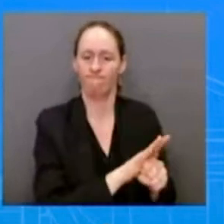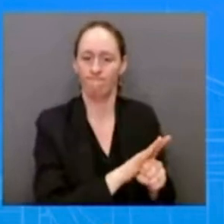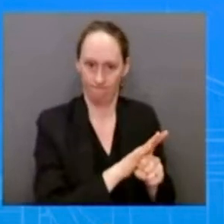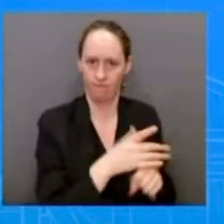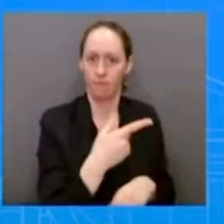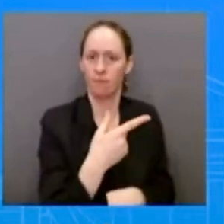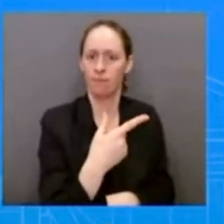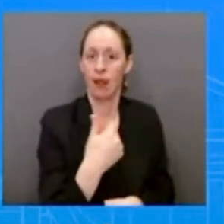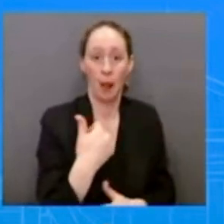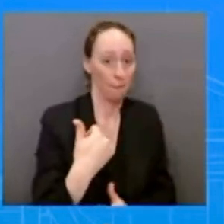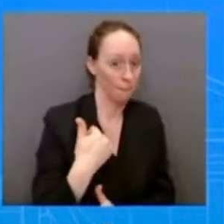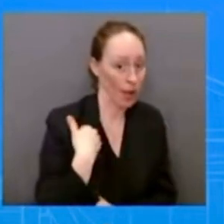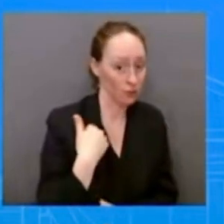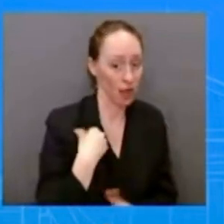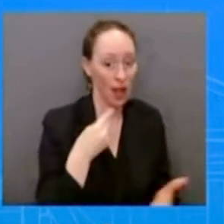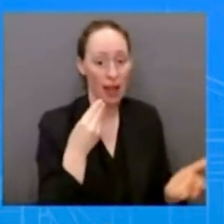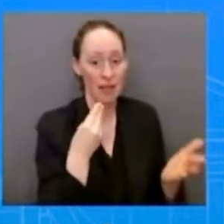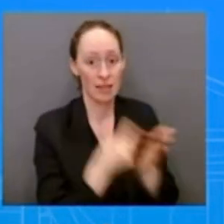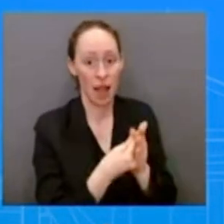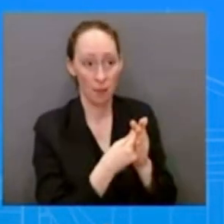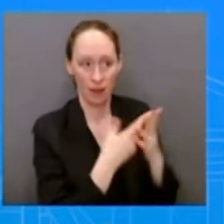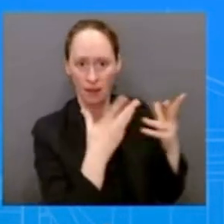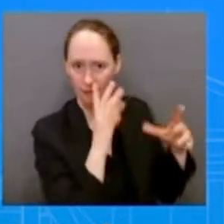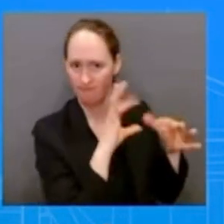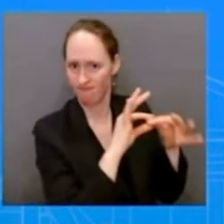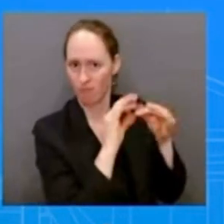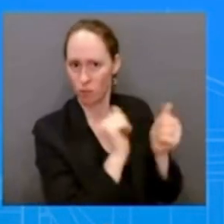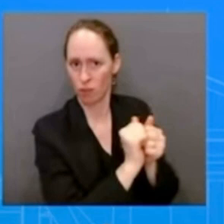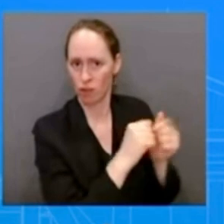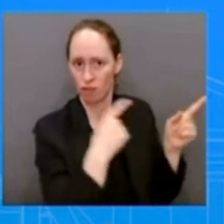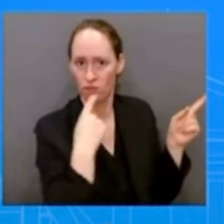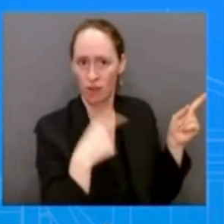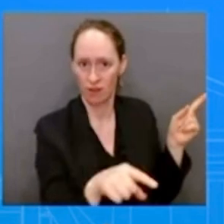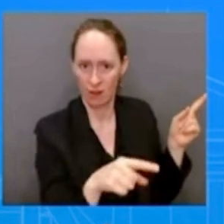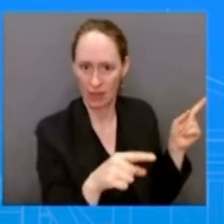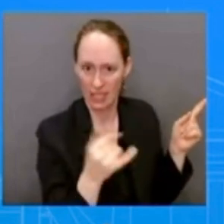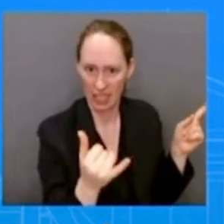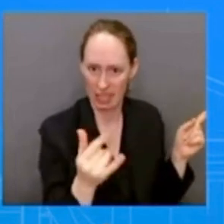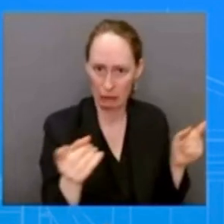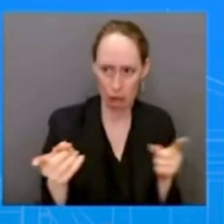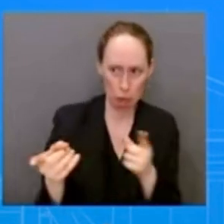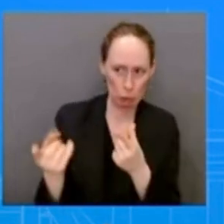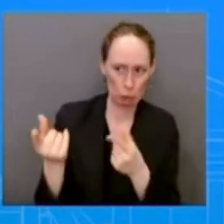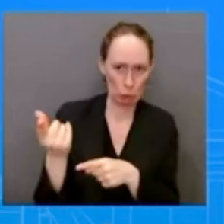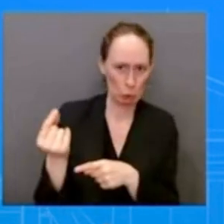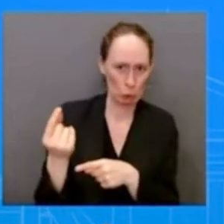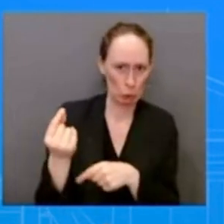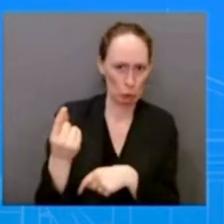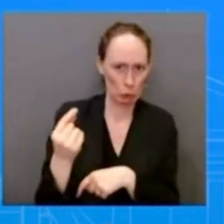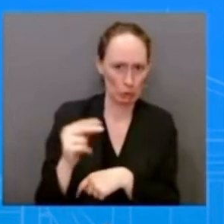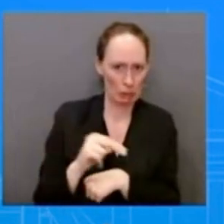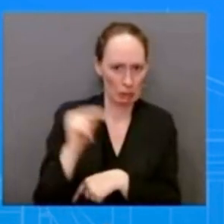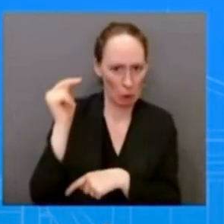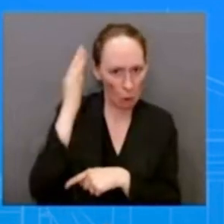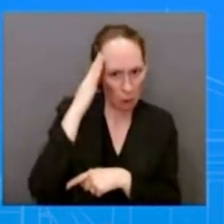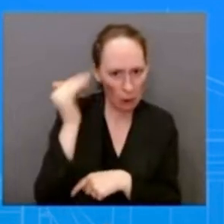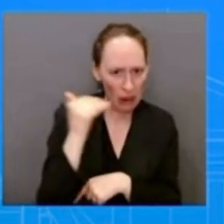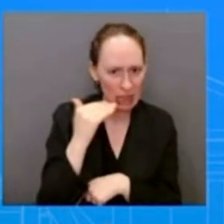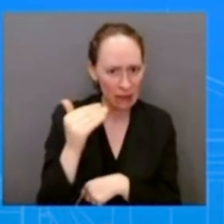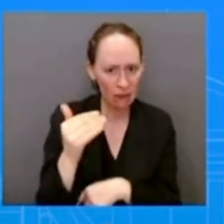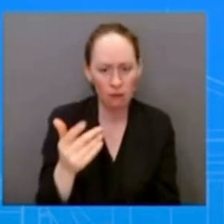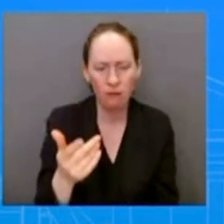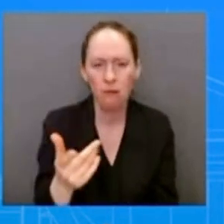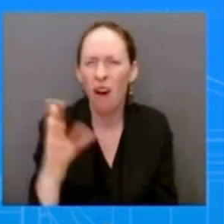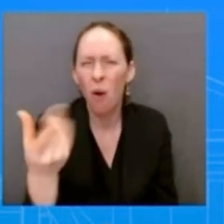affect the relation with the north korea and then i follow up and what what agreement i'm sorry economic